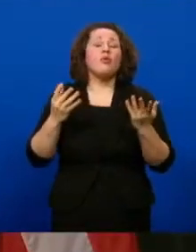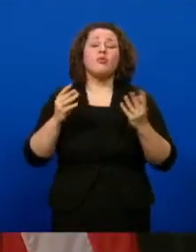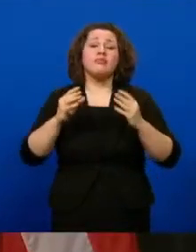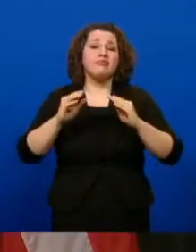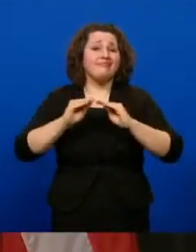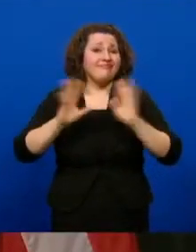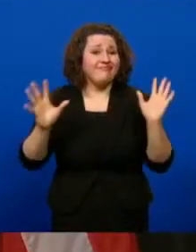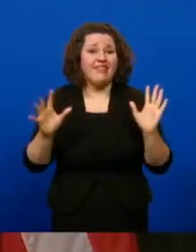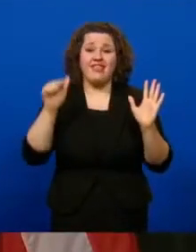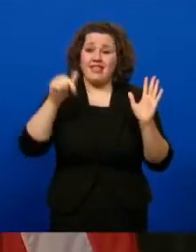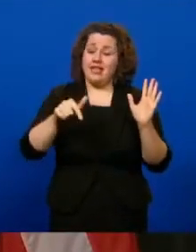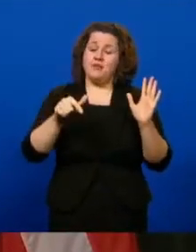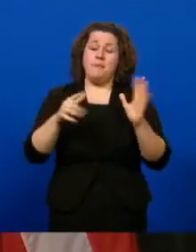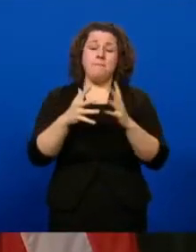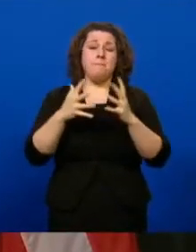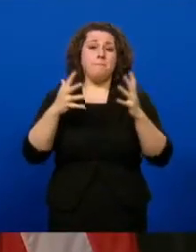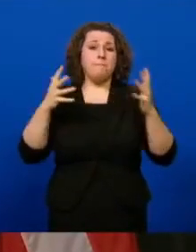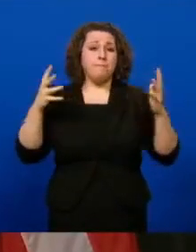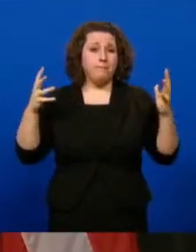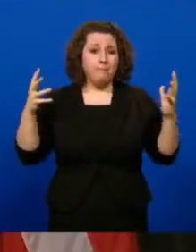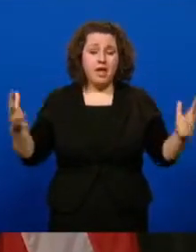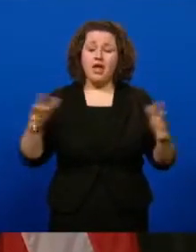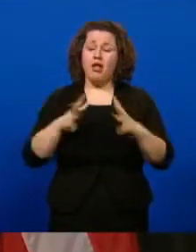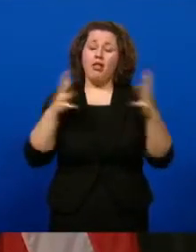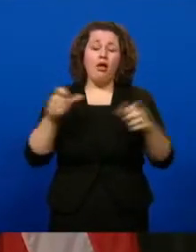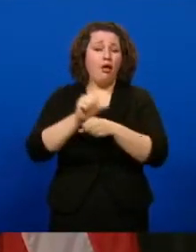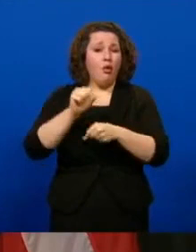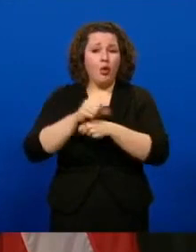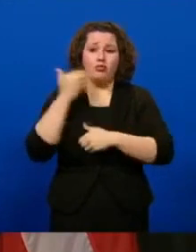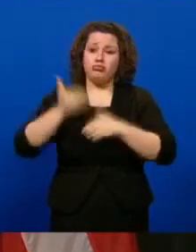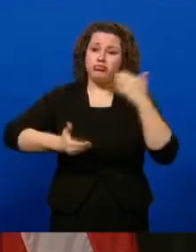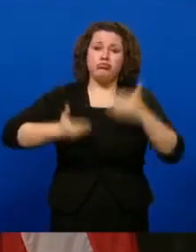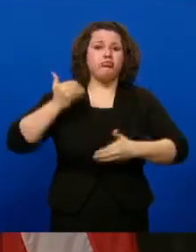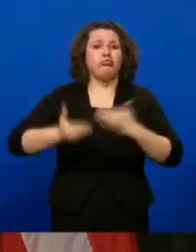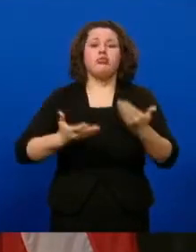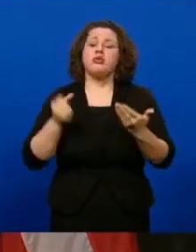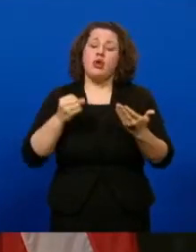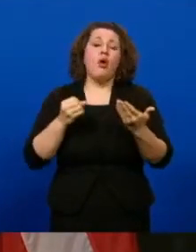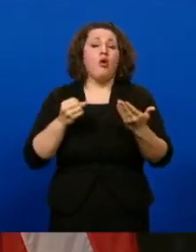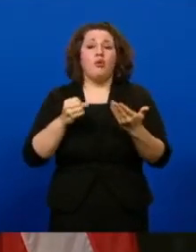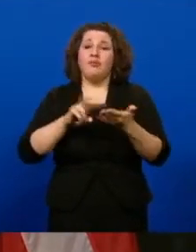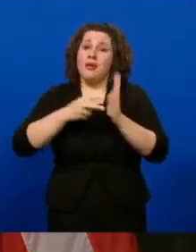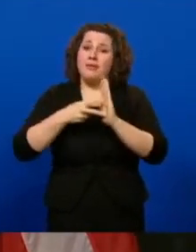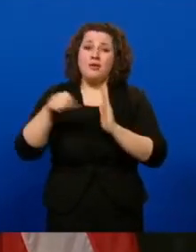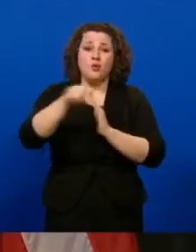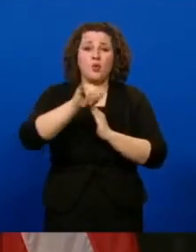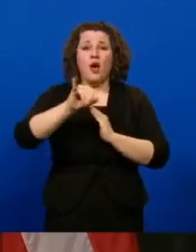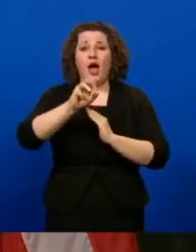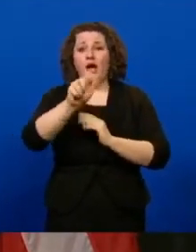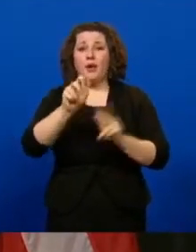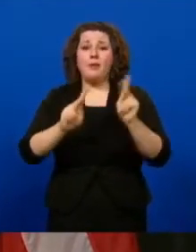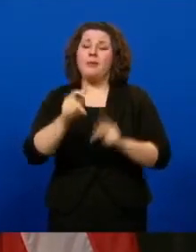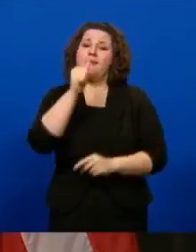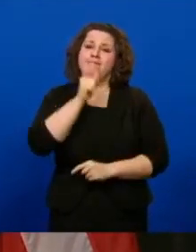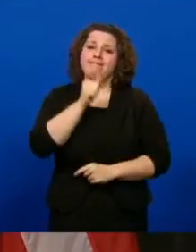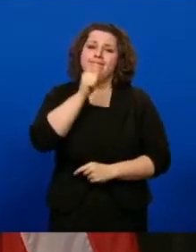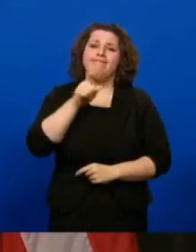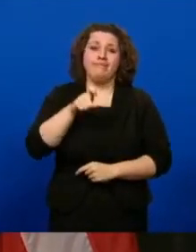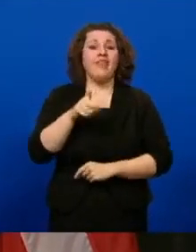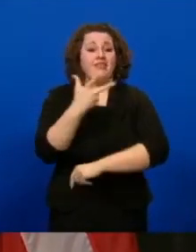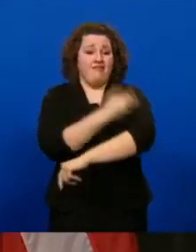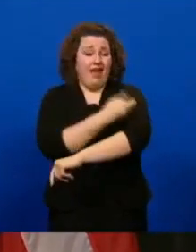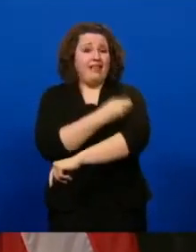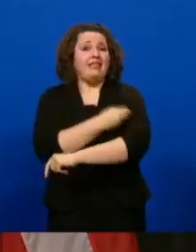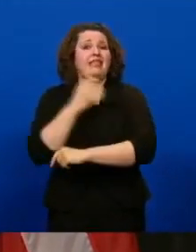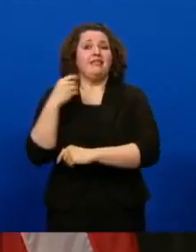is no small undertaking, and it cannot emphasize enough that Iowans will need to be patient. Vaccines are coming,